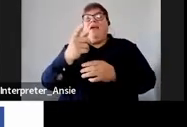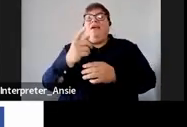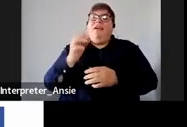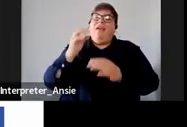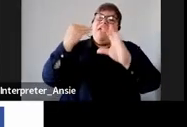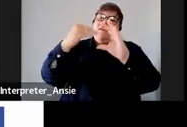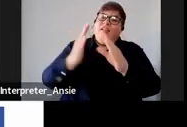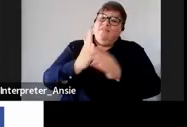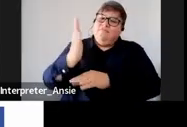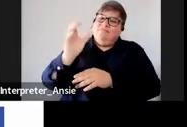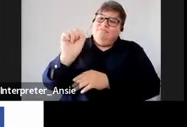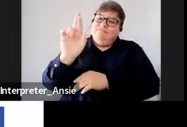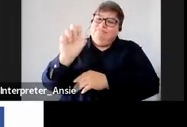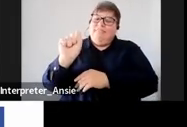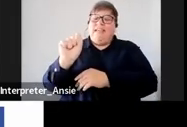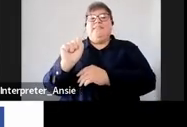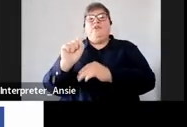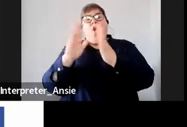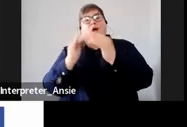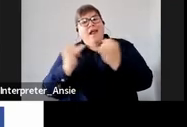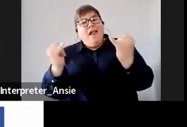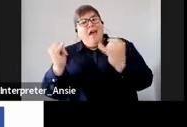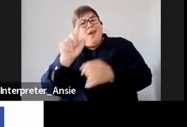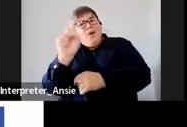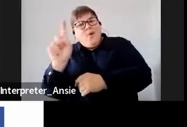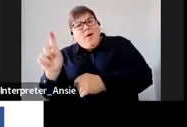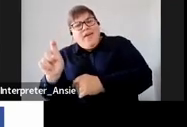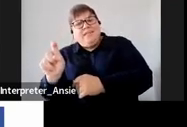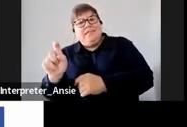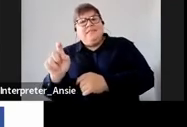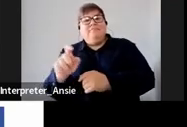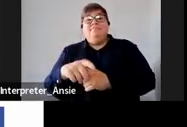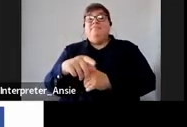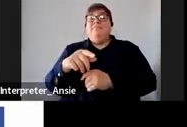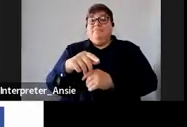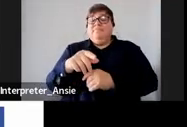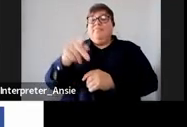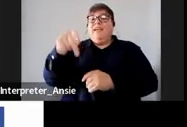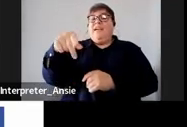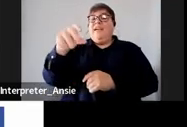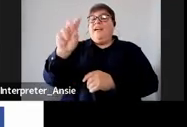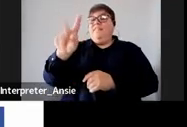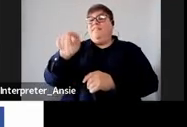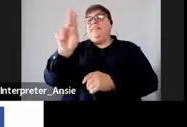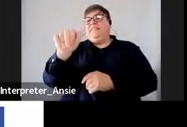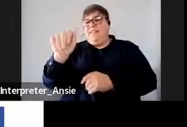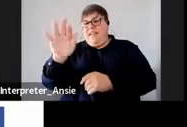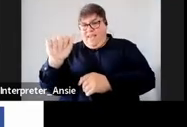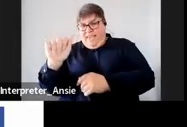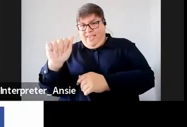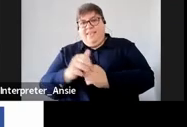and SARS online query system via SARS e-filing if you register yourself on SARS e-filing